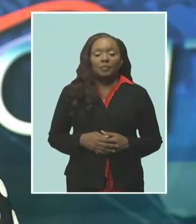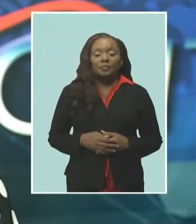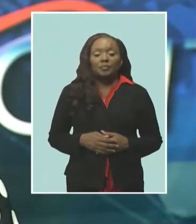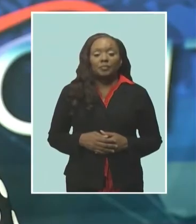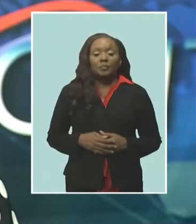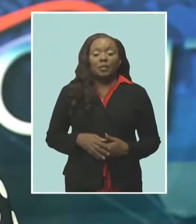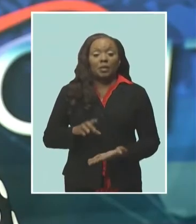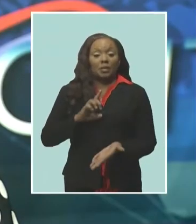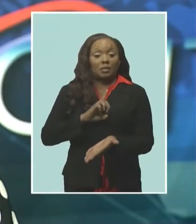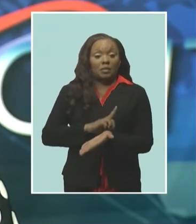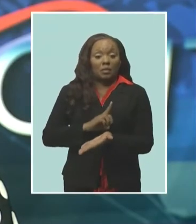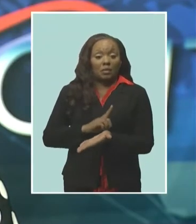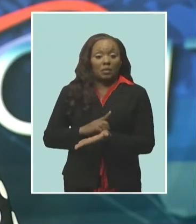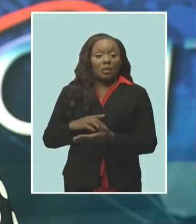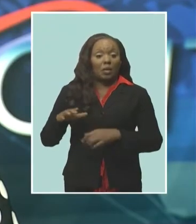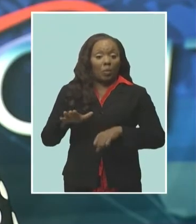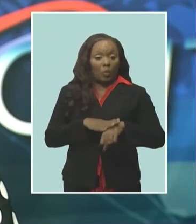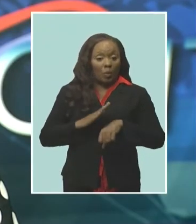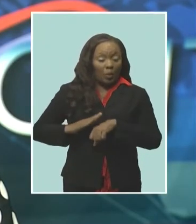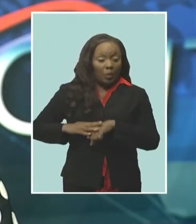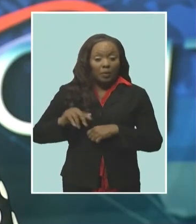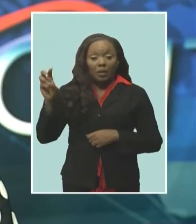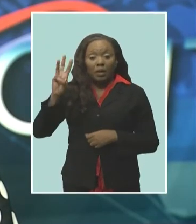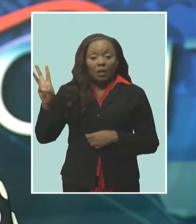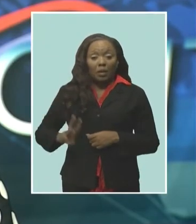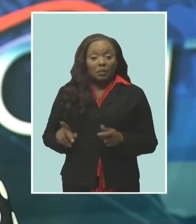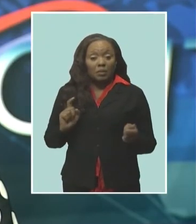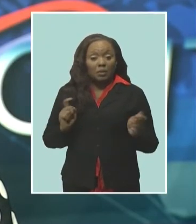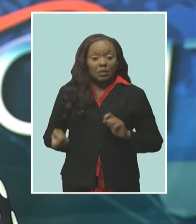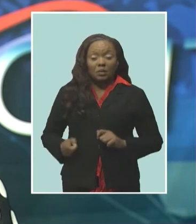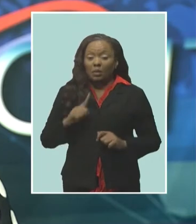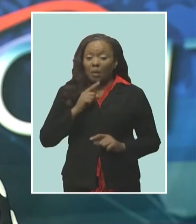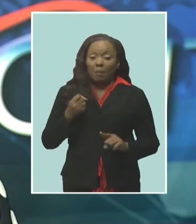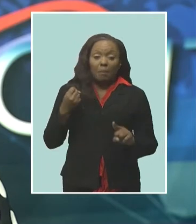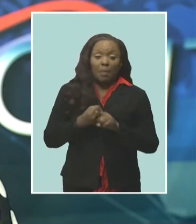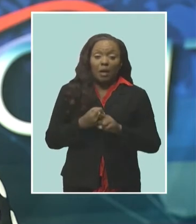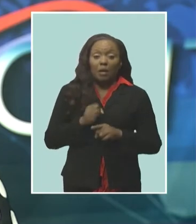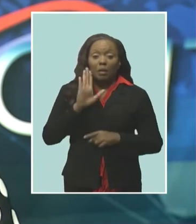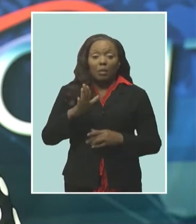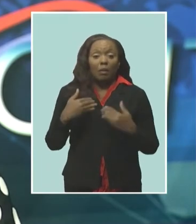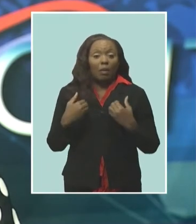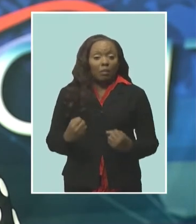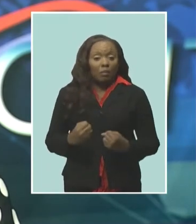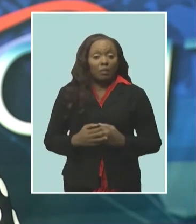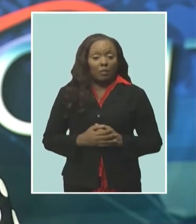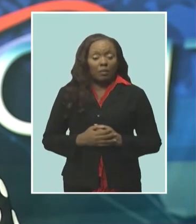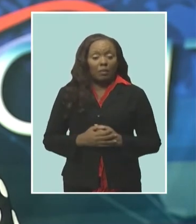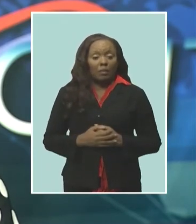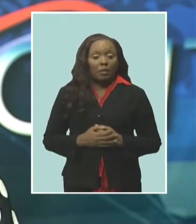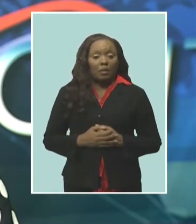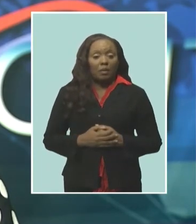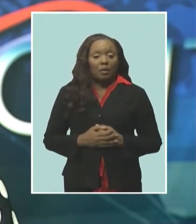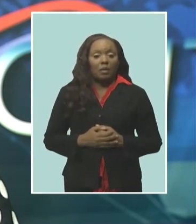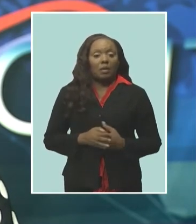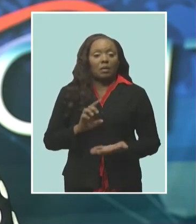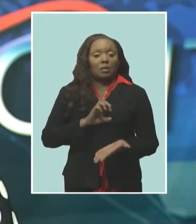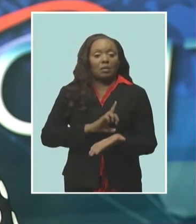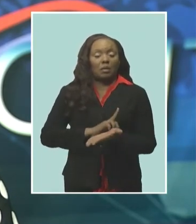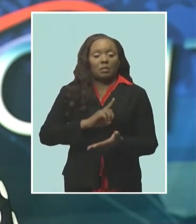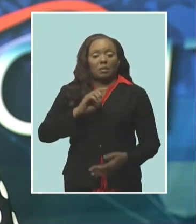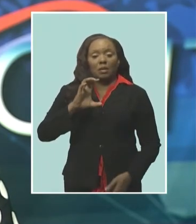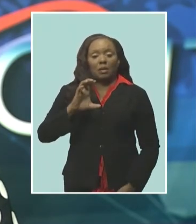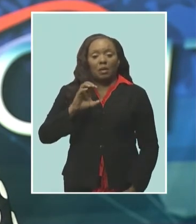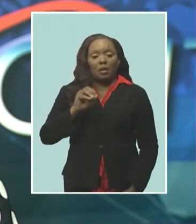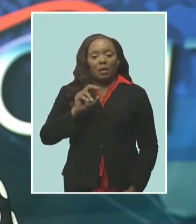a local physician is warning climate change could have a major impact on people's health dr kenneth connell was speaking yesterday